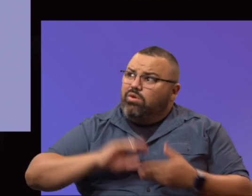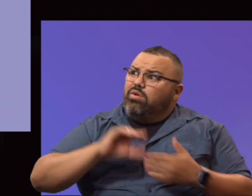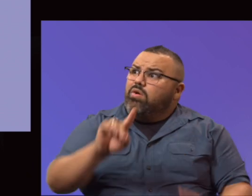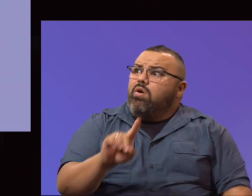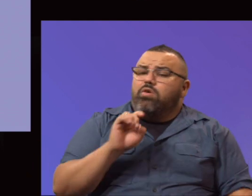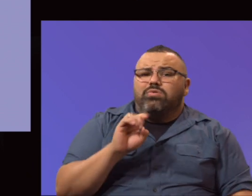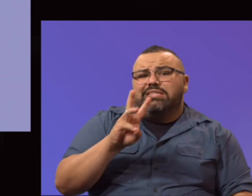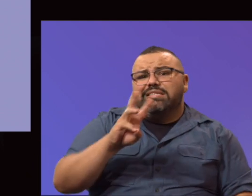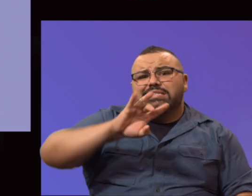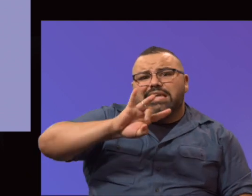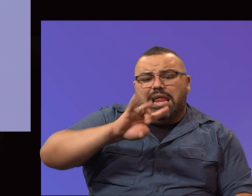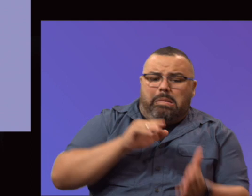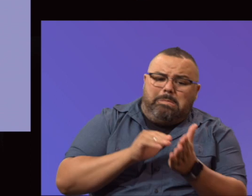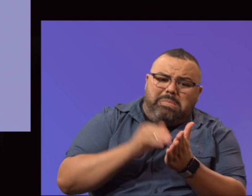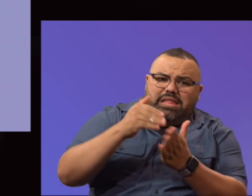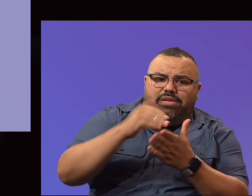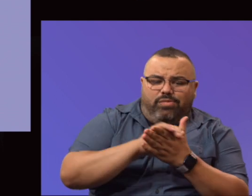$168 million.